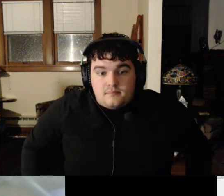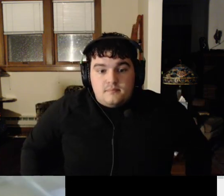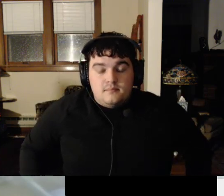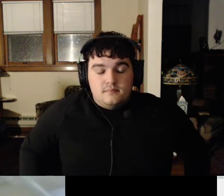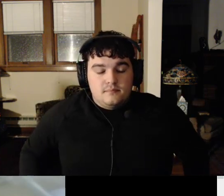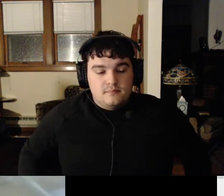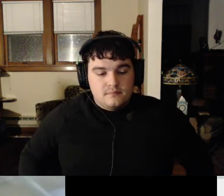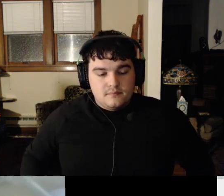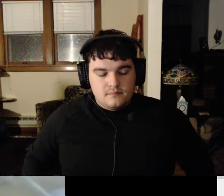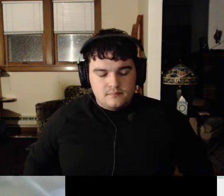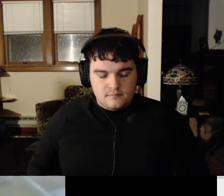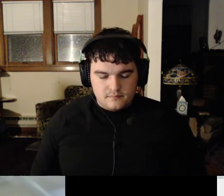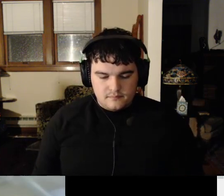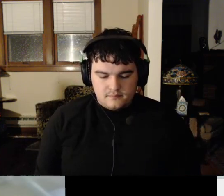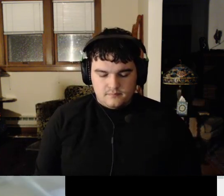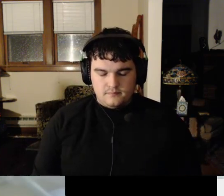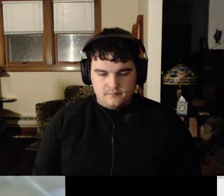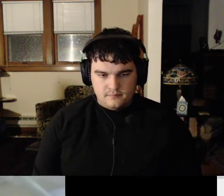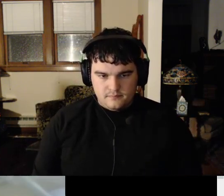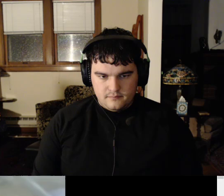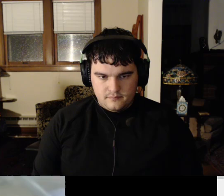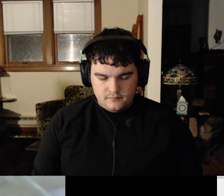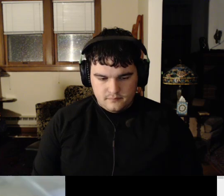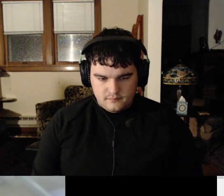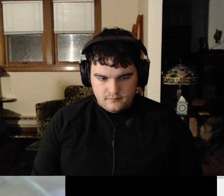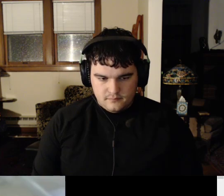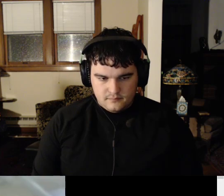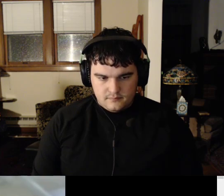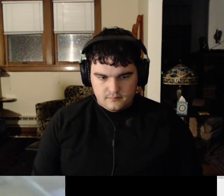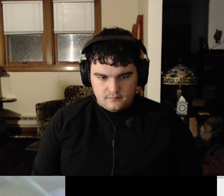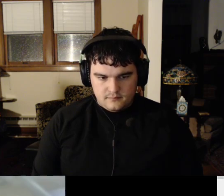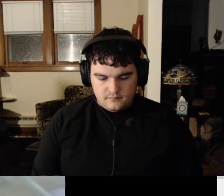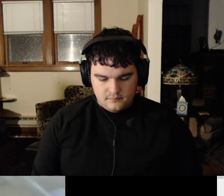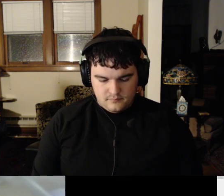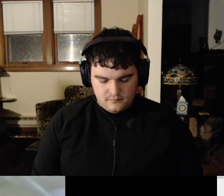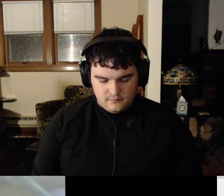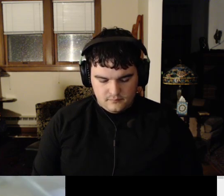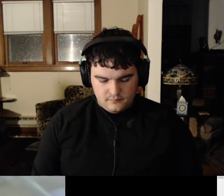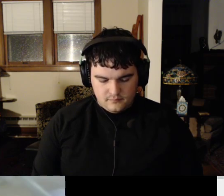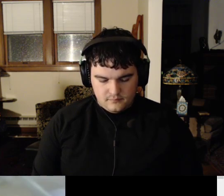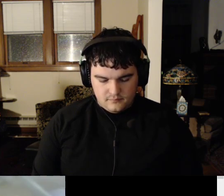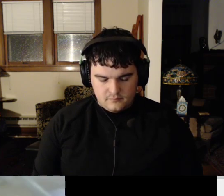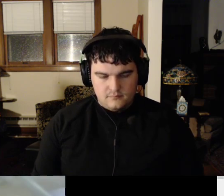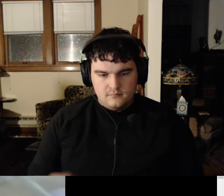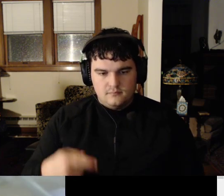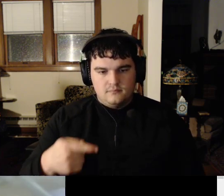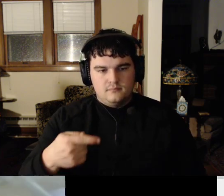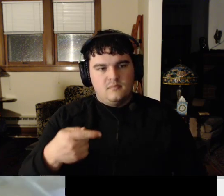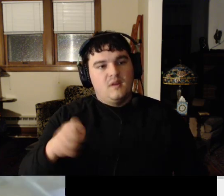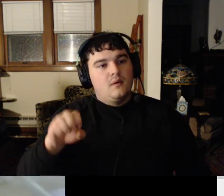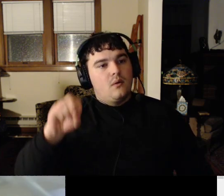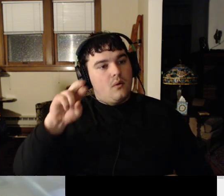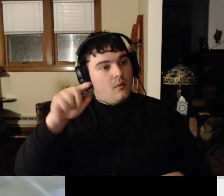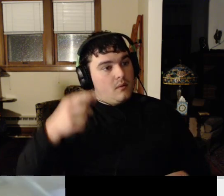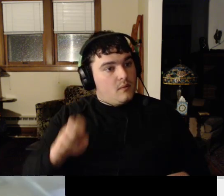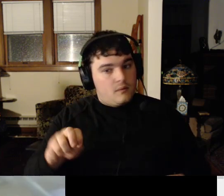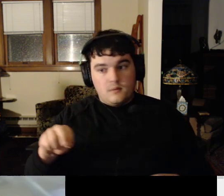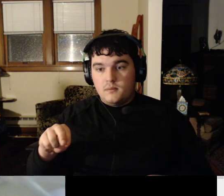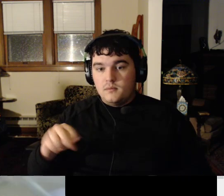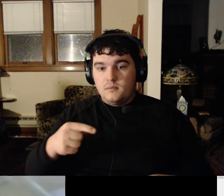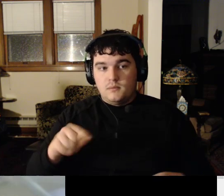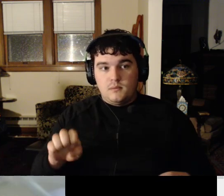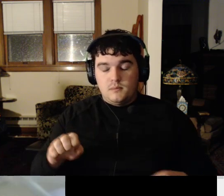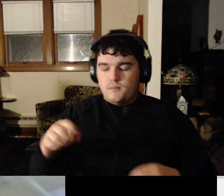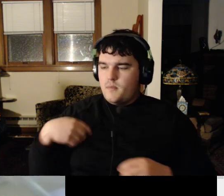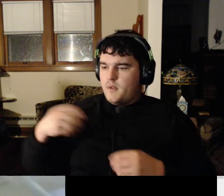Water. I said water was good. She had a white blanket. George talks a frisbee to a dog on its way to other park.